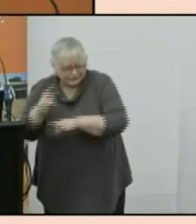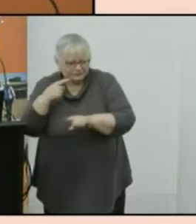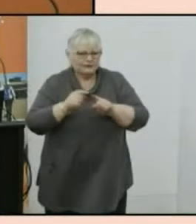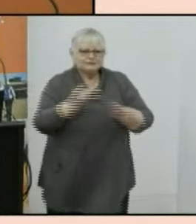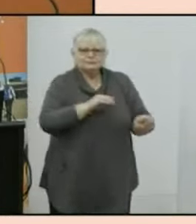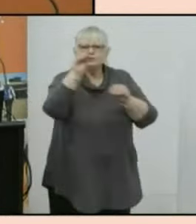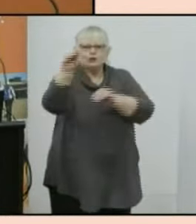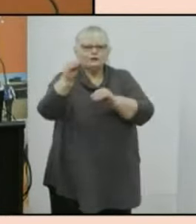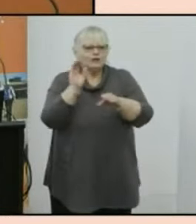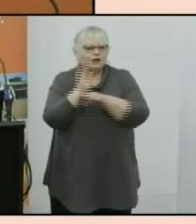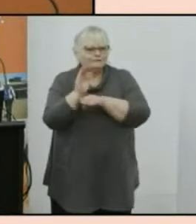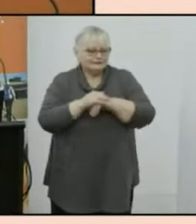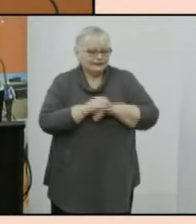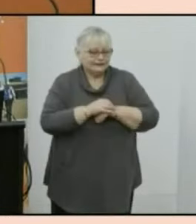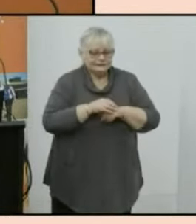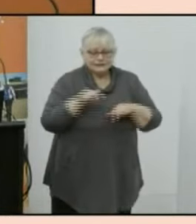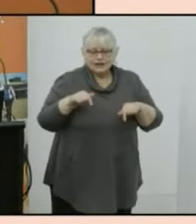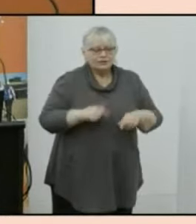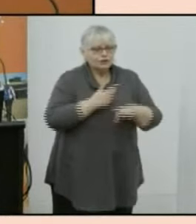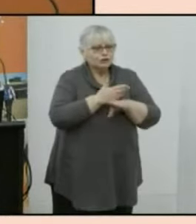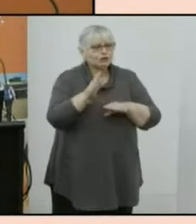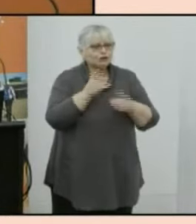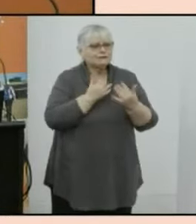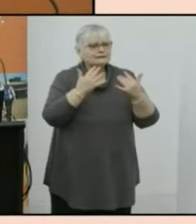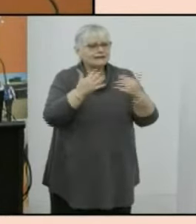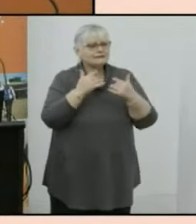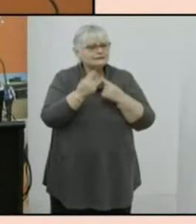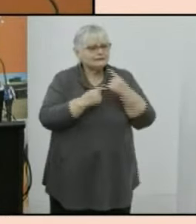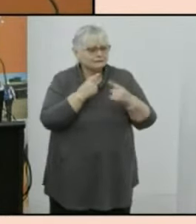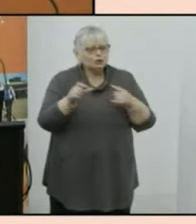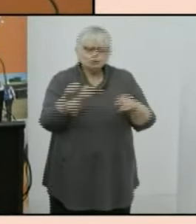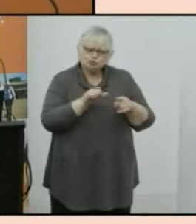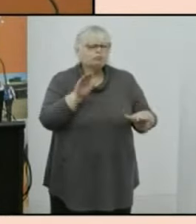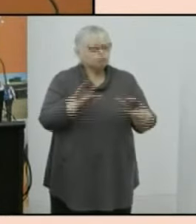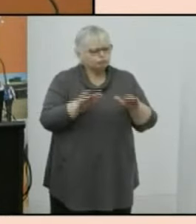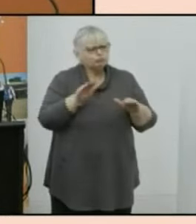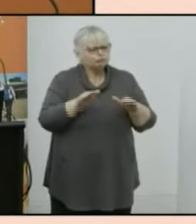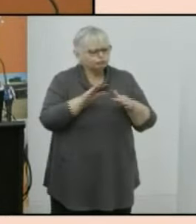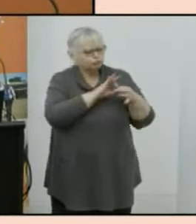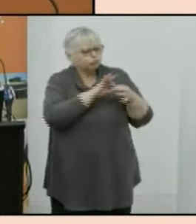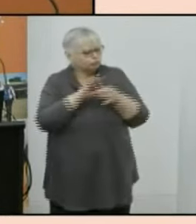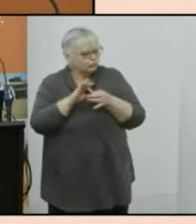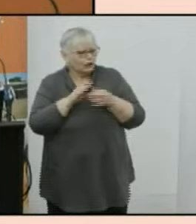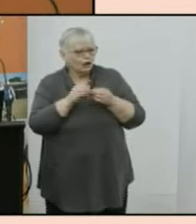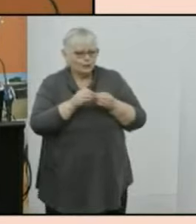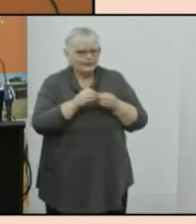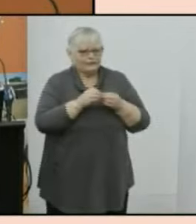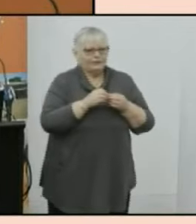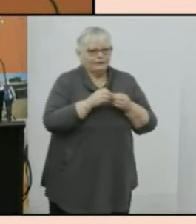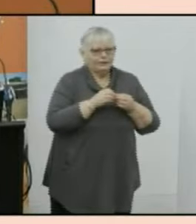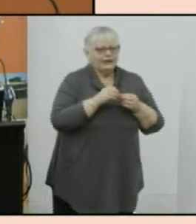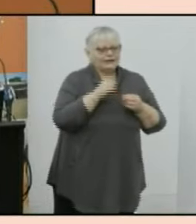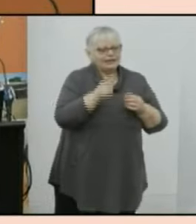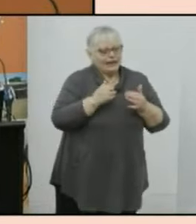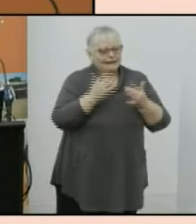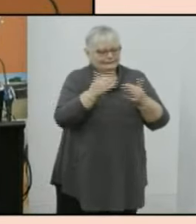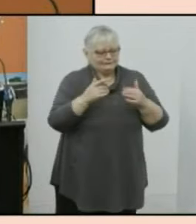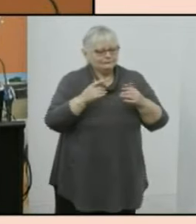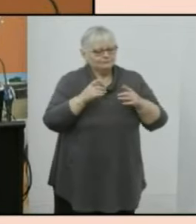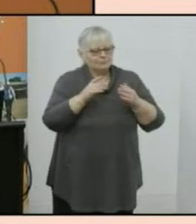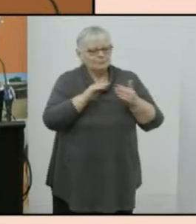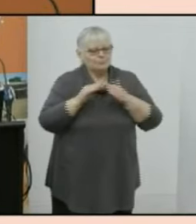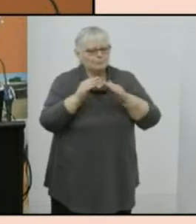is that the new census data should be broadly in line with the 2021 unrebased estimated resident